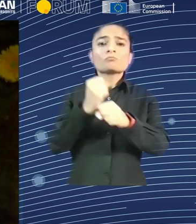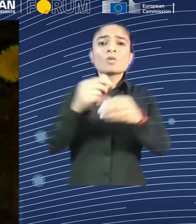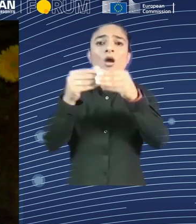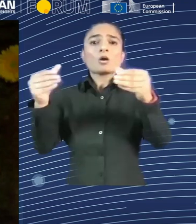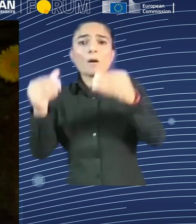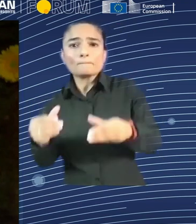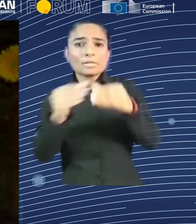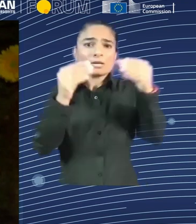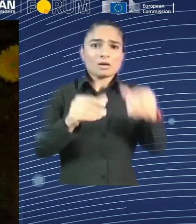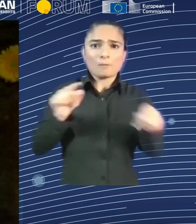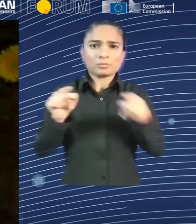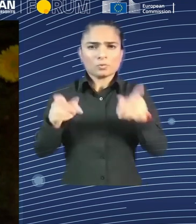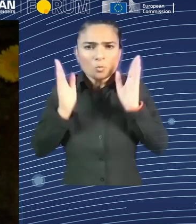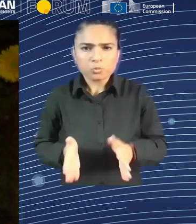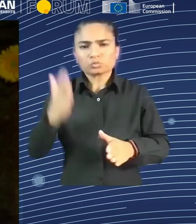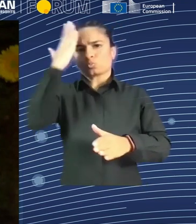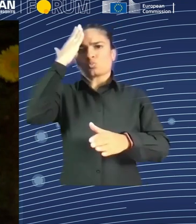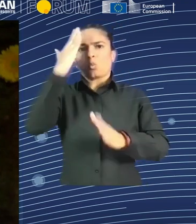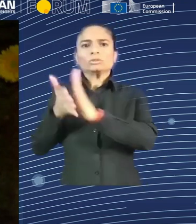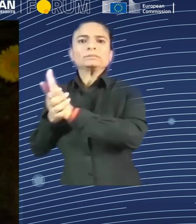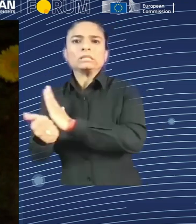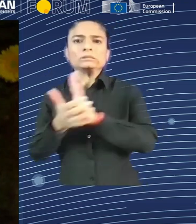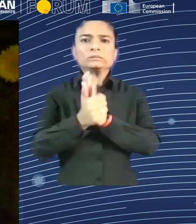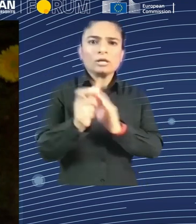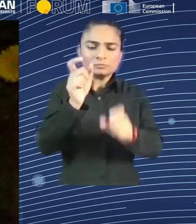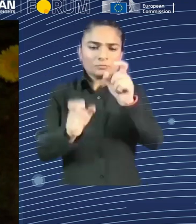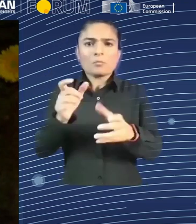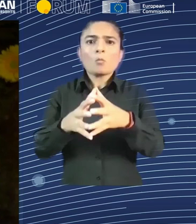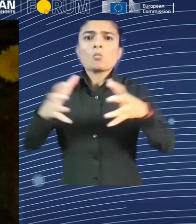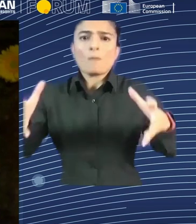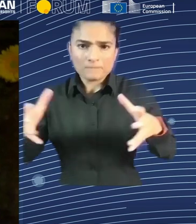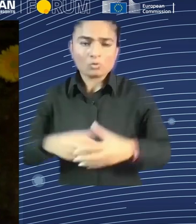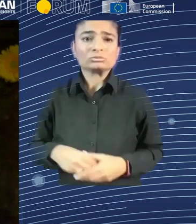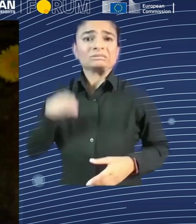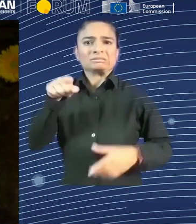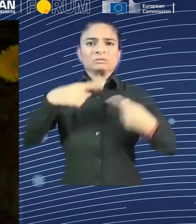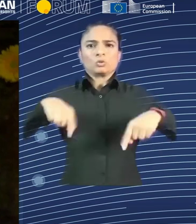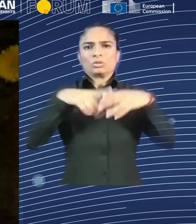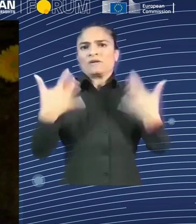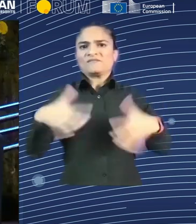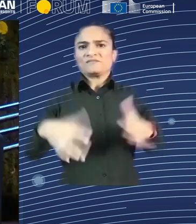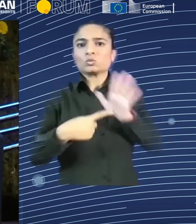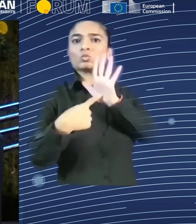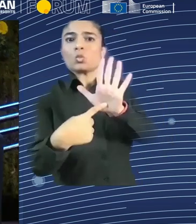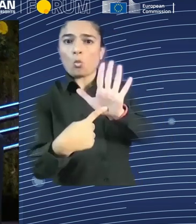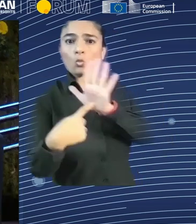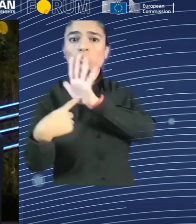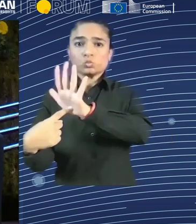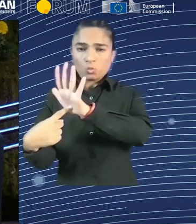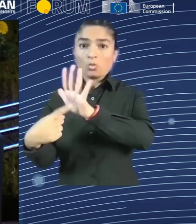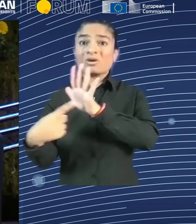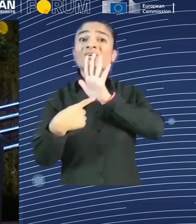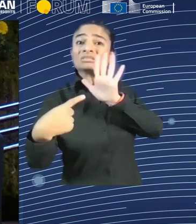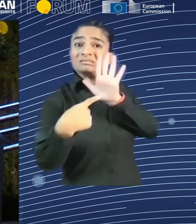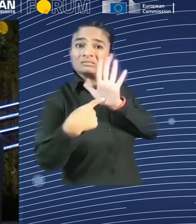we have a great map of skills of our population and to try to connect